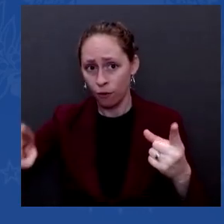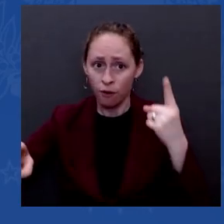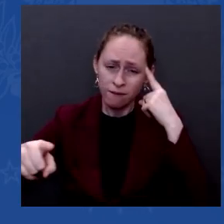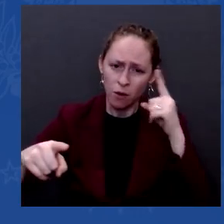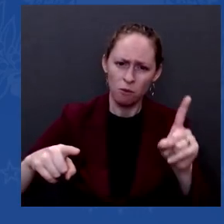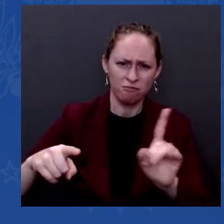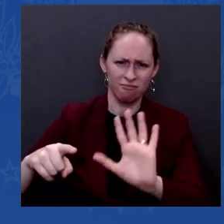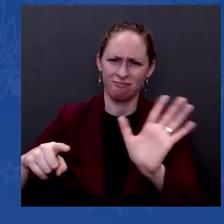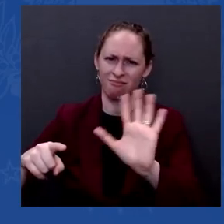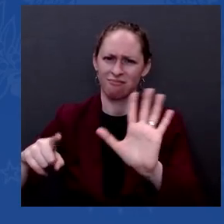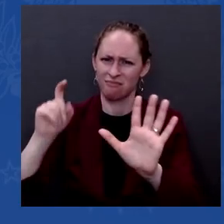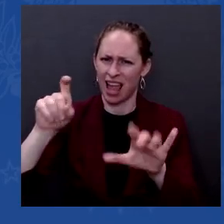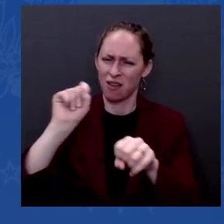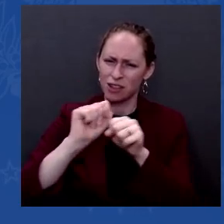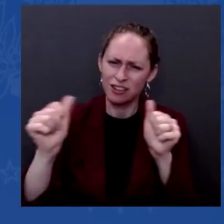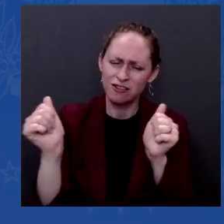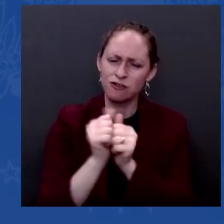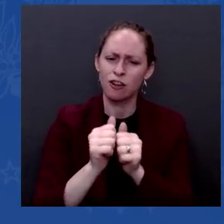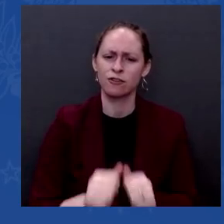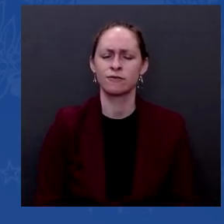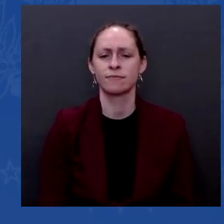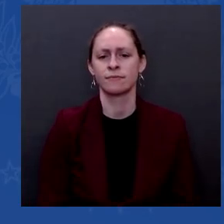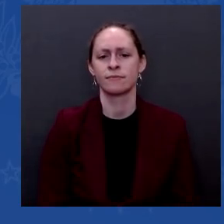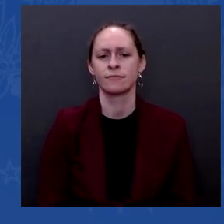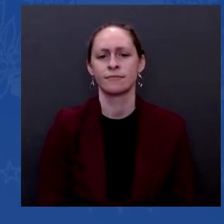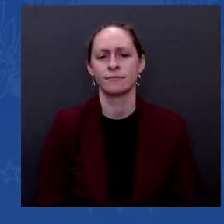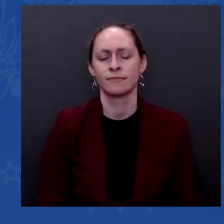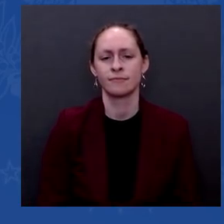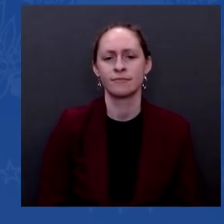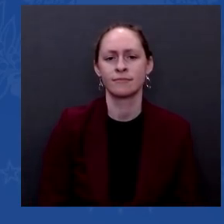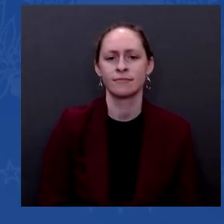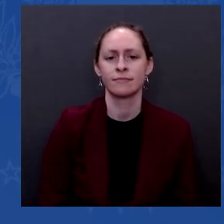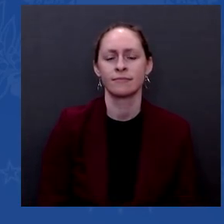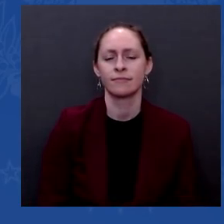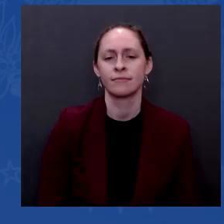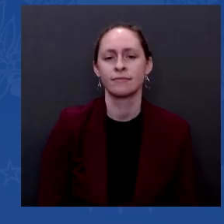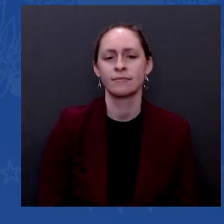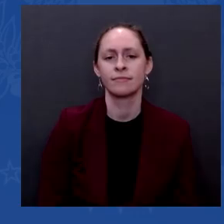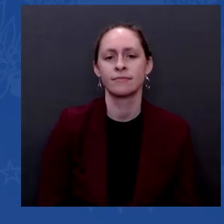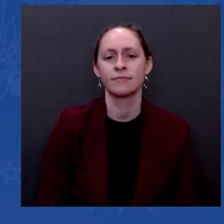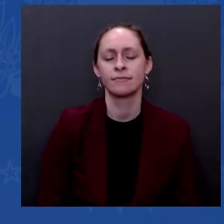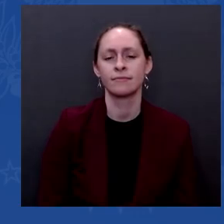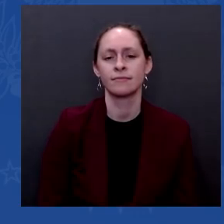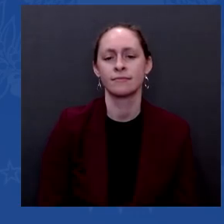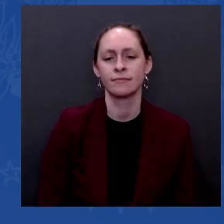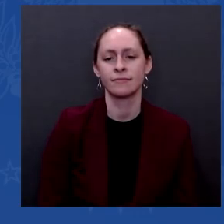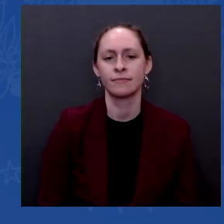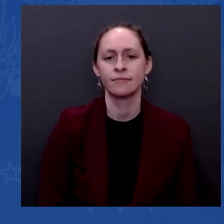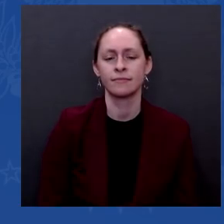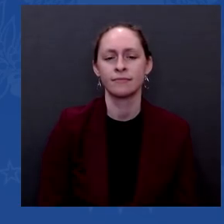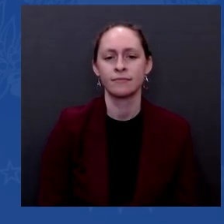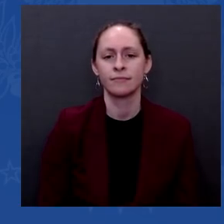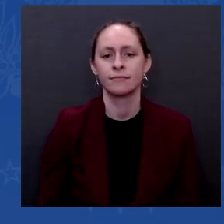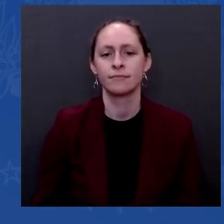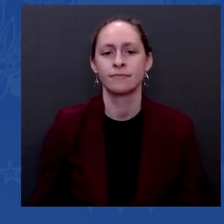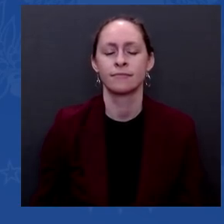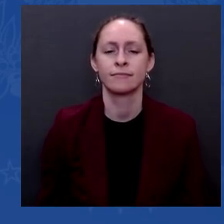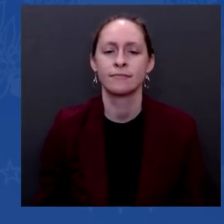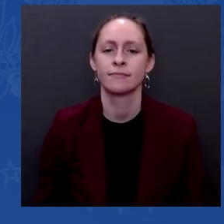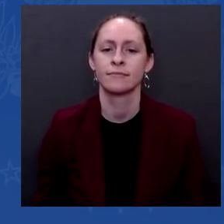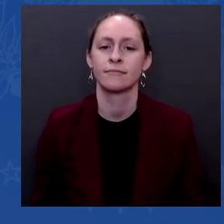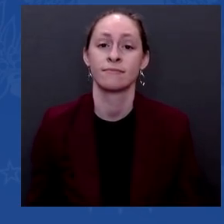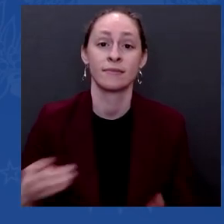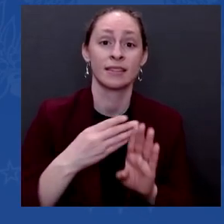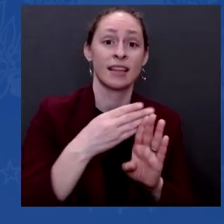is, we're having great difficulty making up for the mistakes that have been made the last four years. And it's going to take some time. Yes,